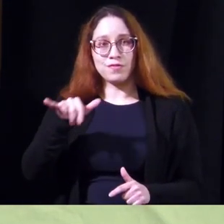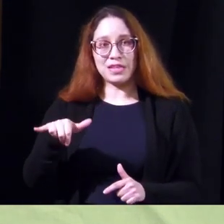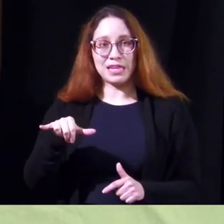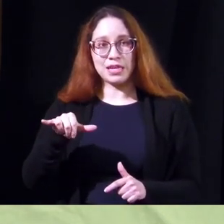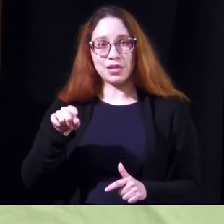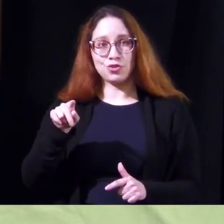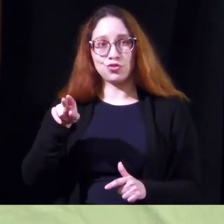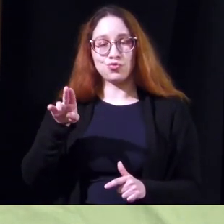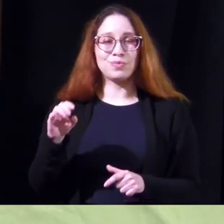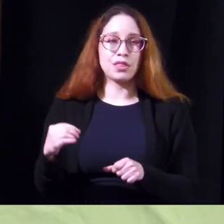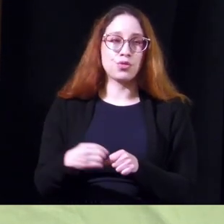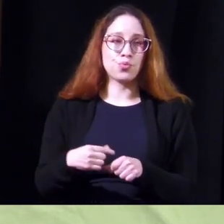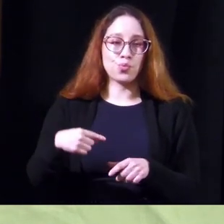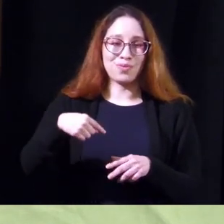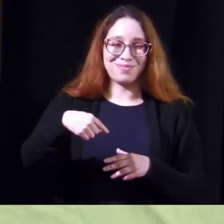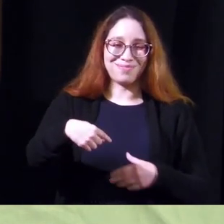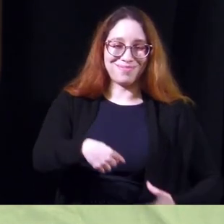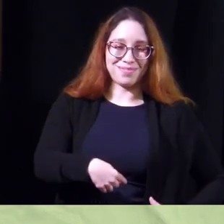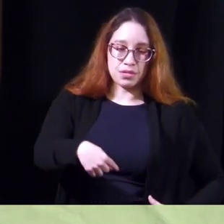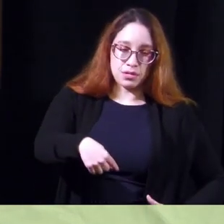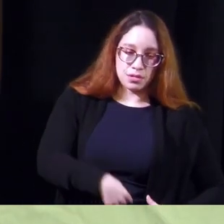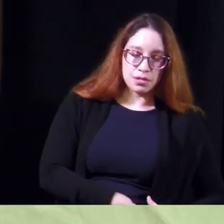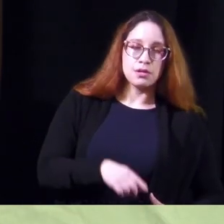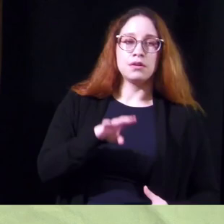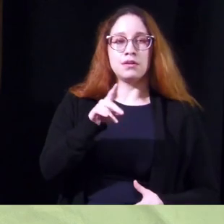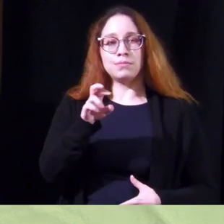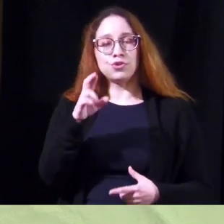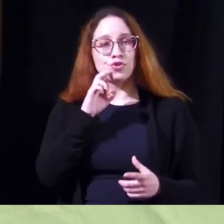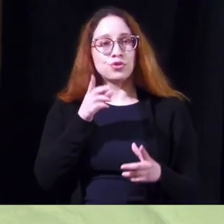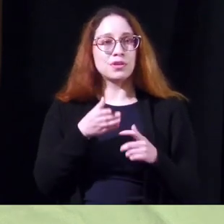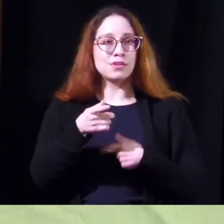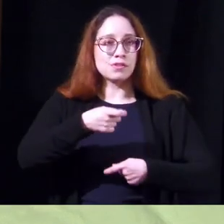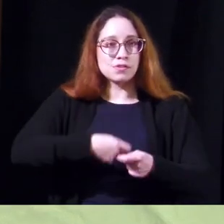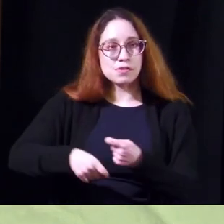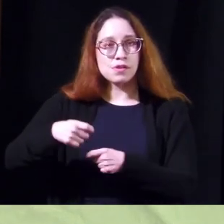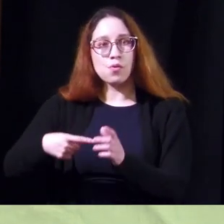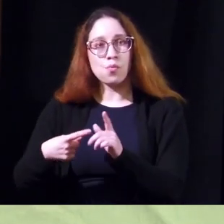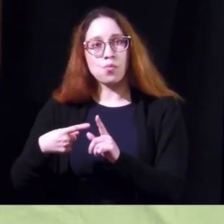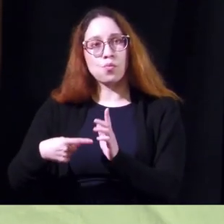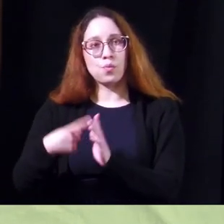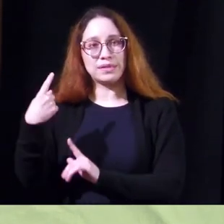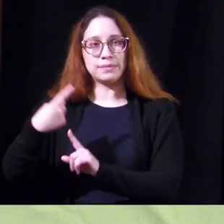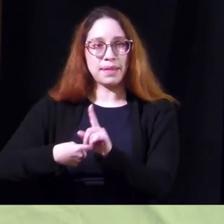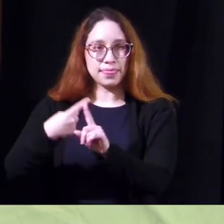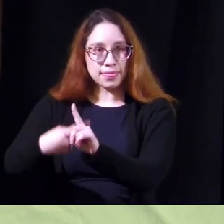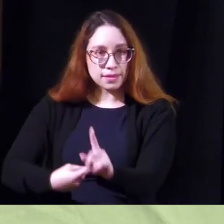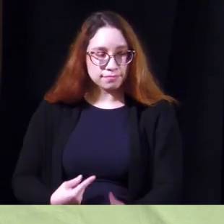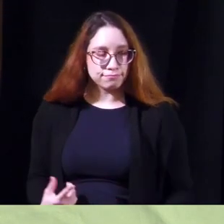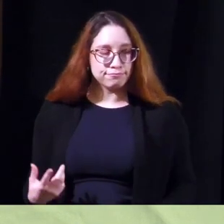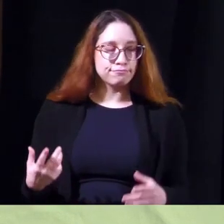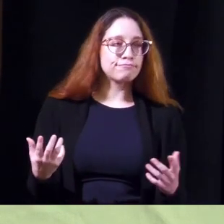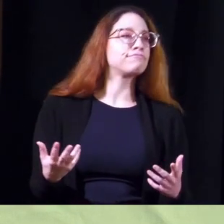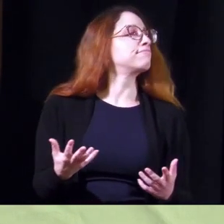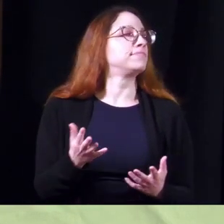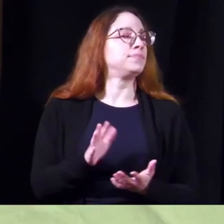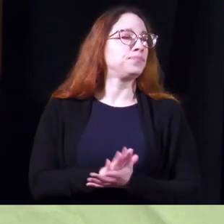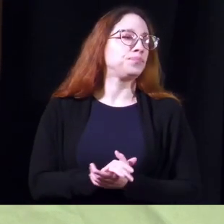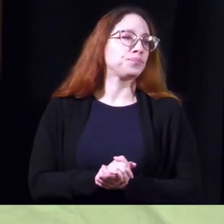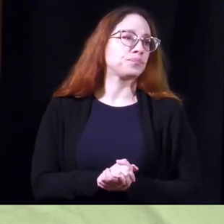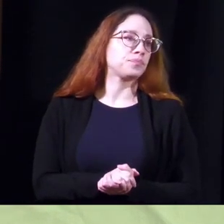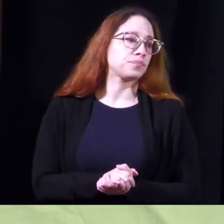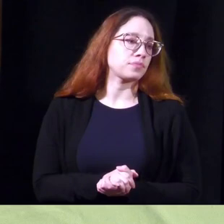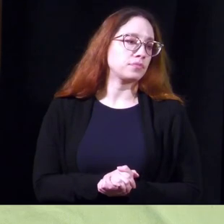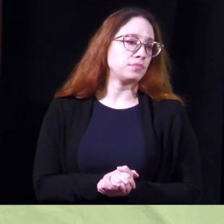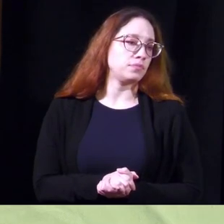the bladder and that tube will drain their bladder they have to change it once a month um and it it uh